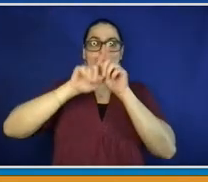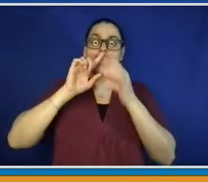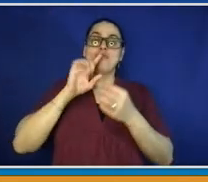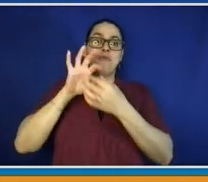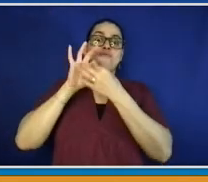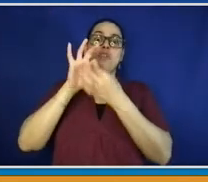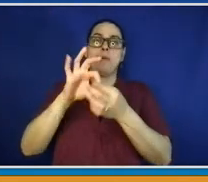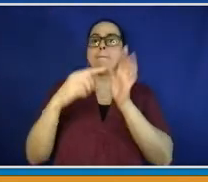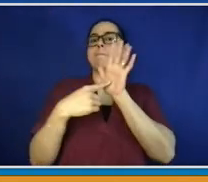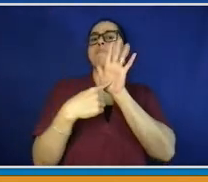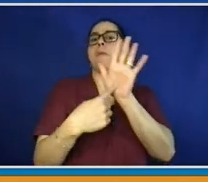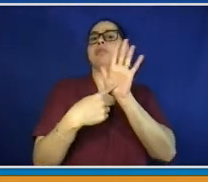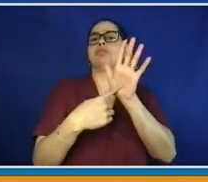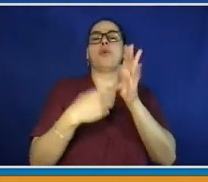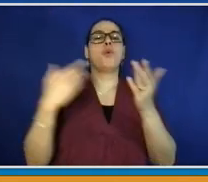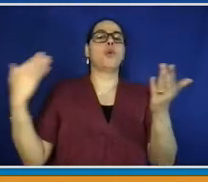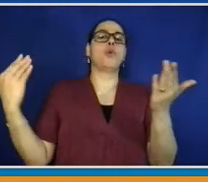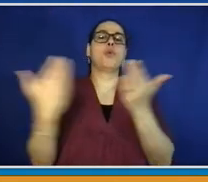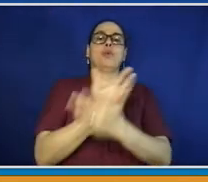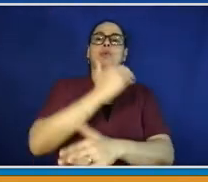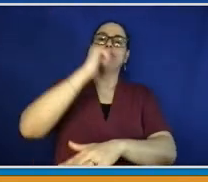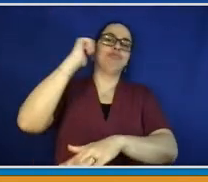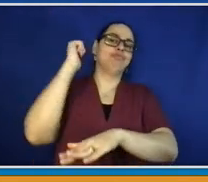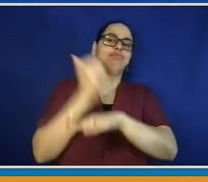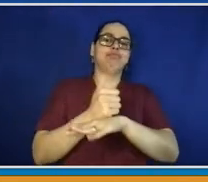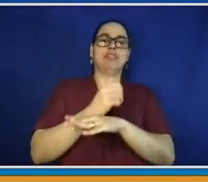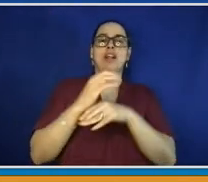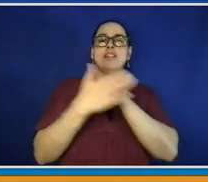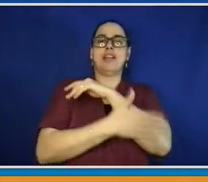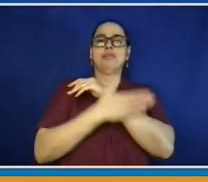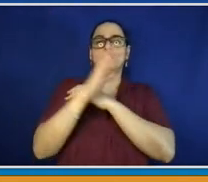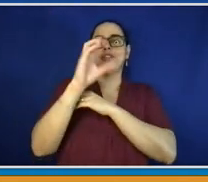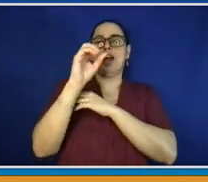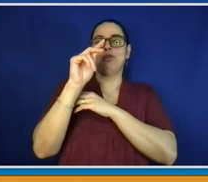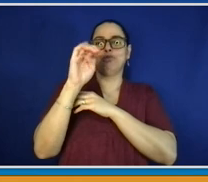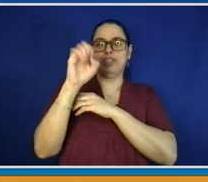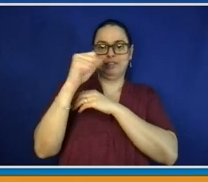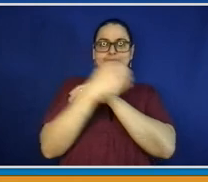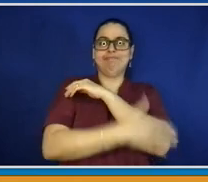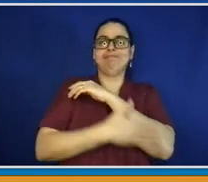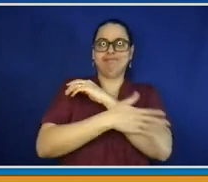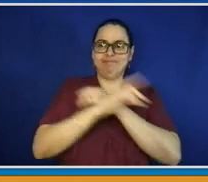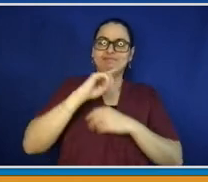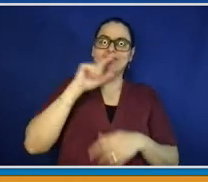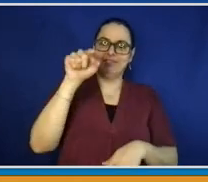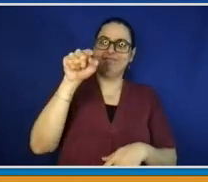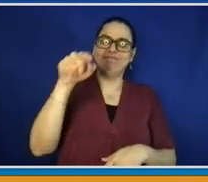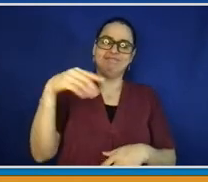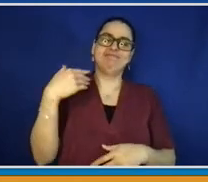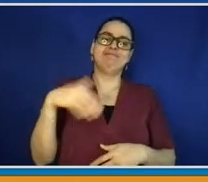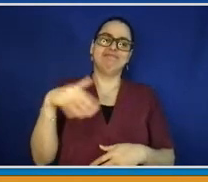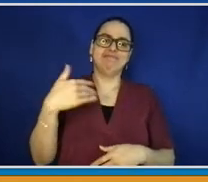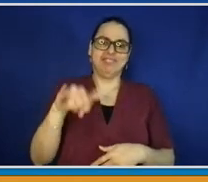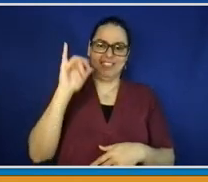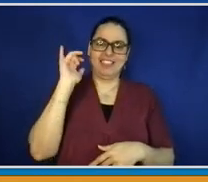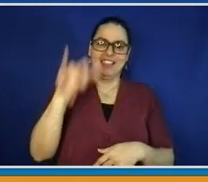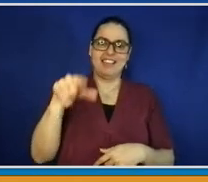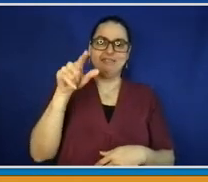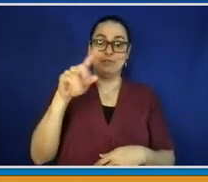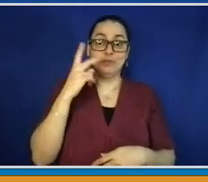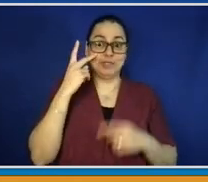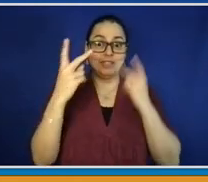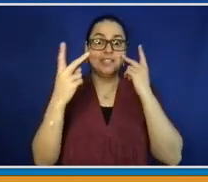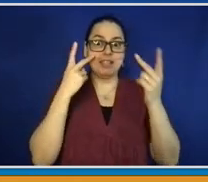success in battle in a war. The Star-Spangled Banner, we talk about, do you see the flag on the battle for Fort McHenry